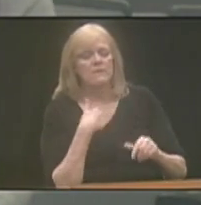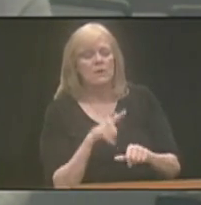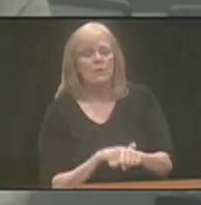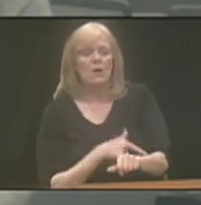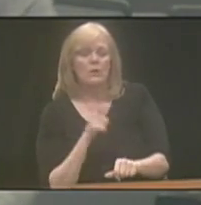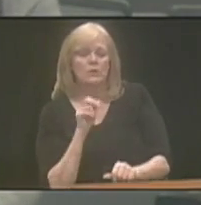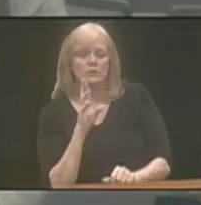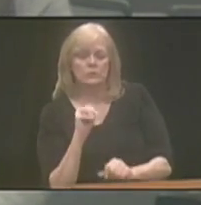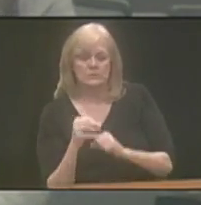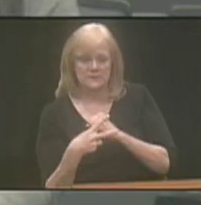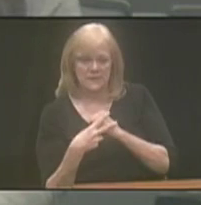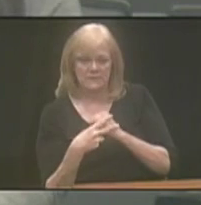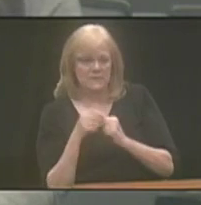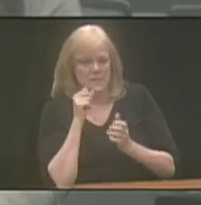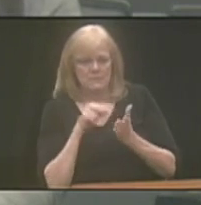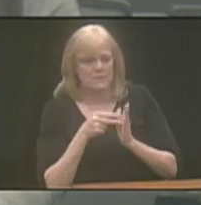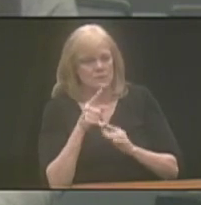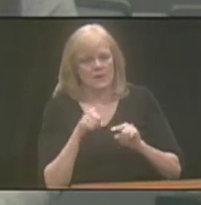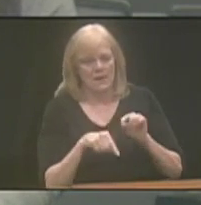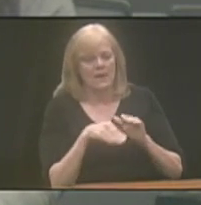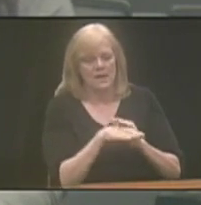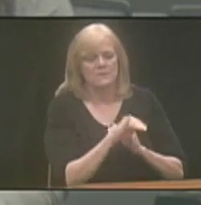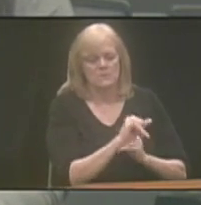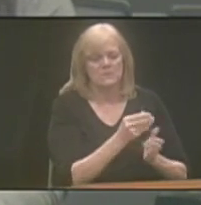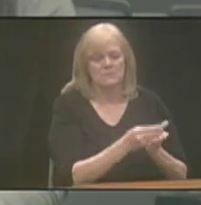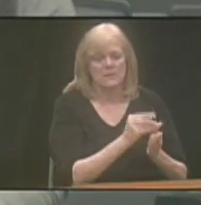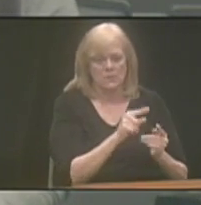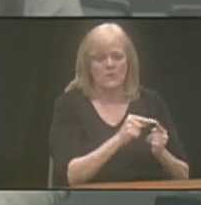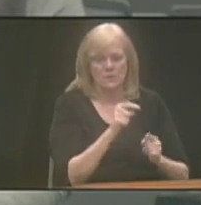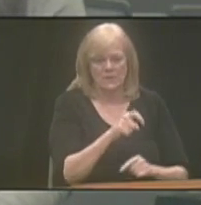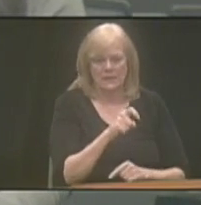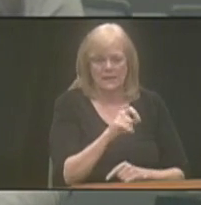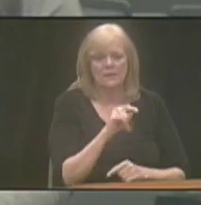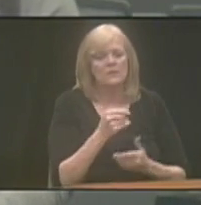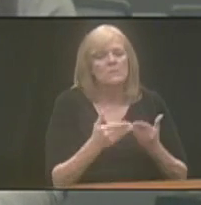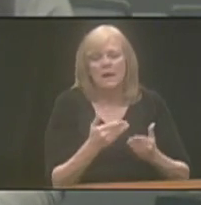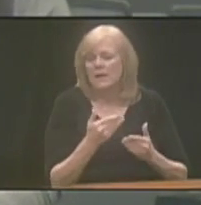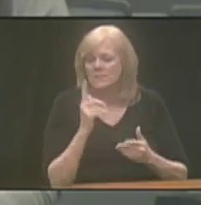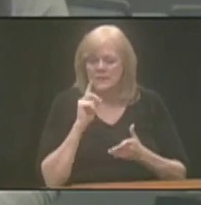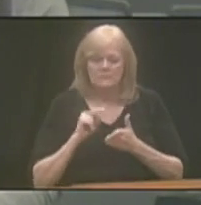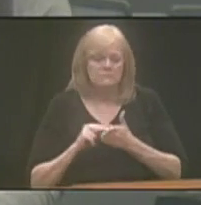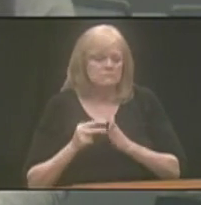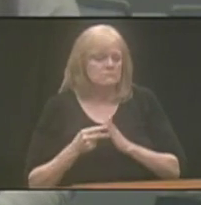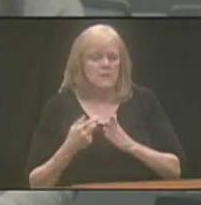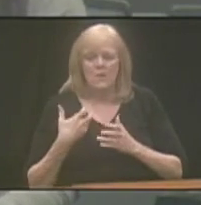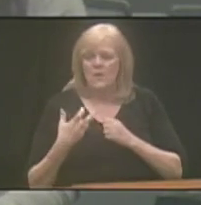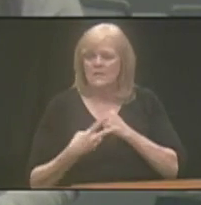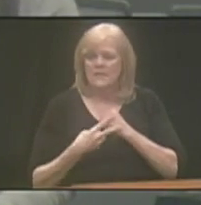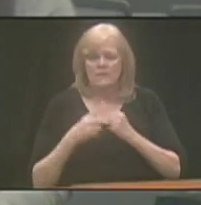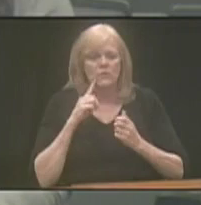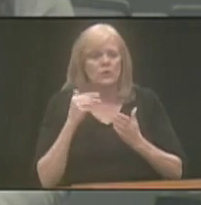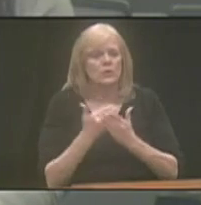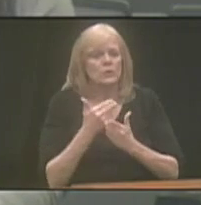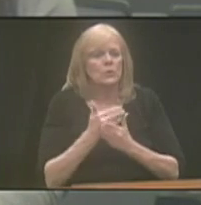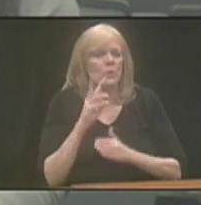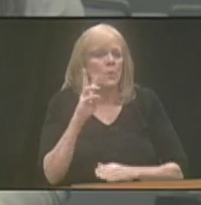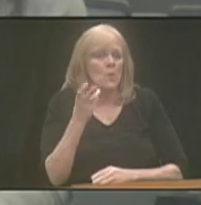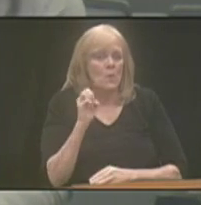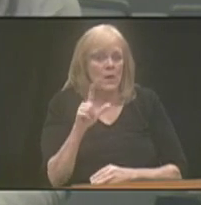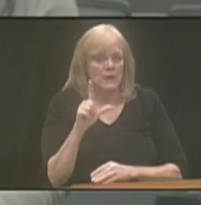a longer term savings, doesn't mean you can't access those funds when you need it. So you might be intending to save for a new wheelchair